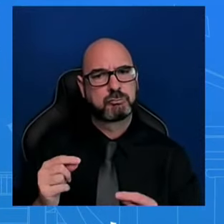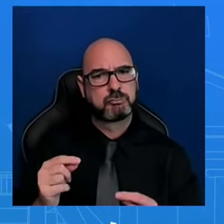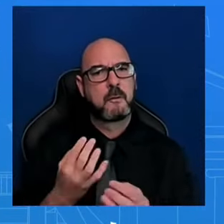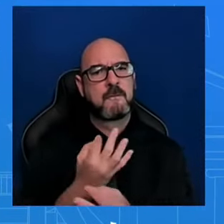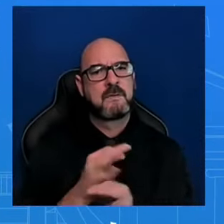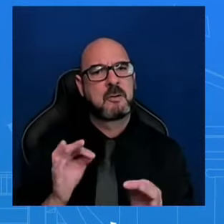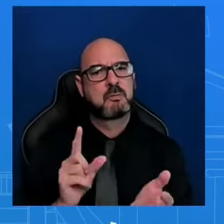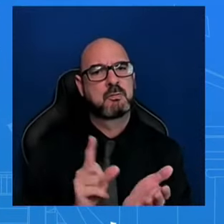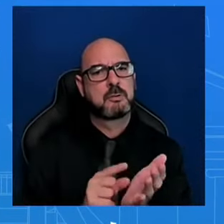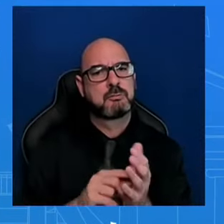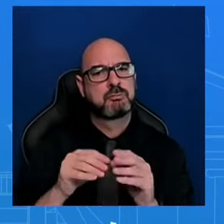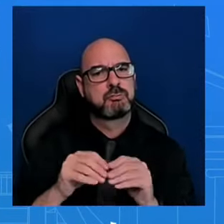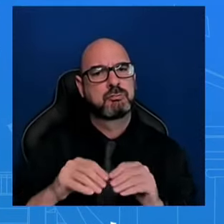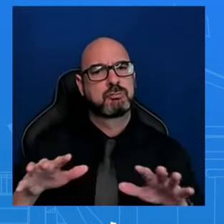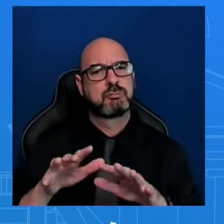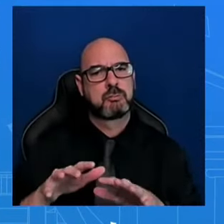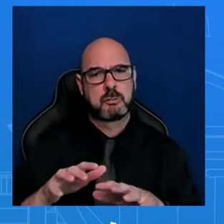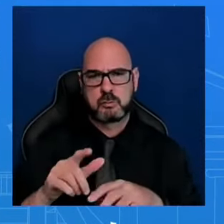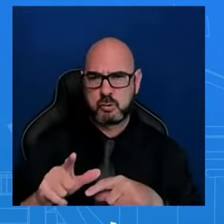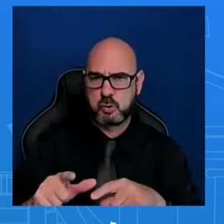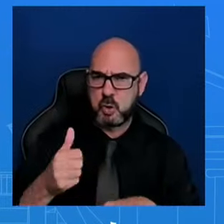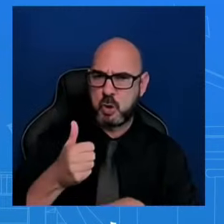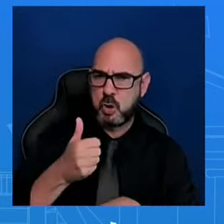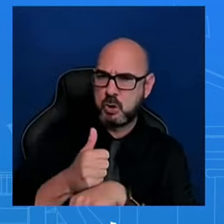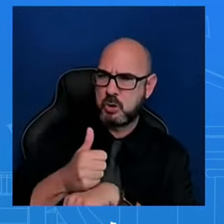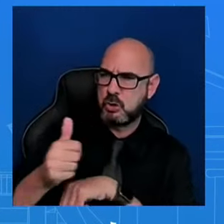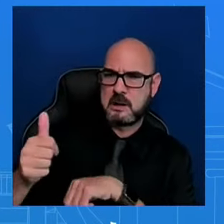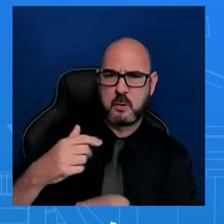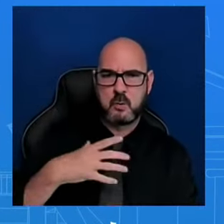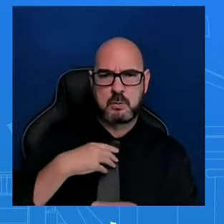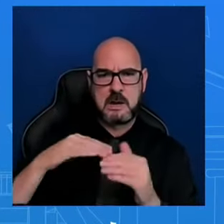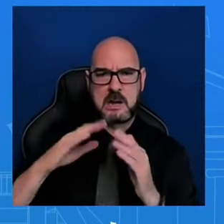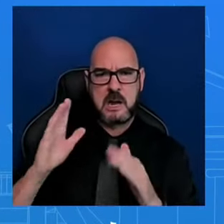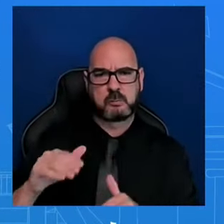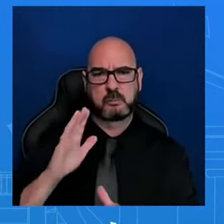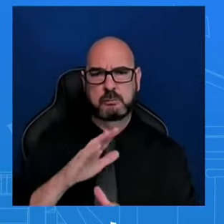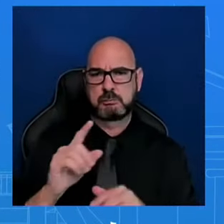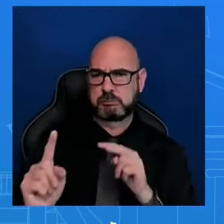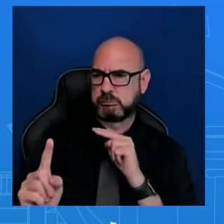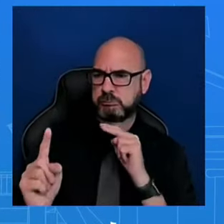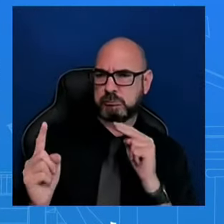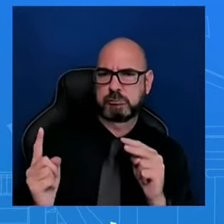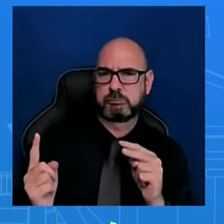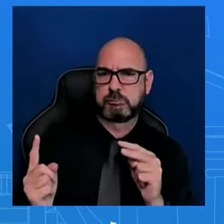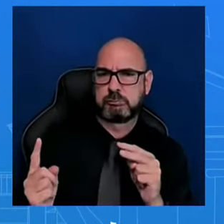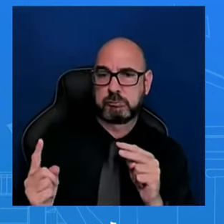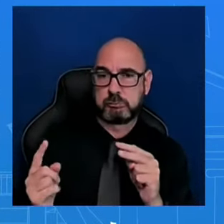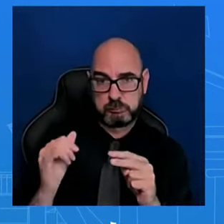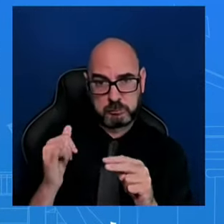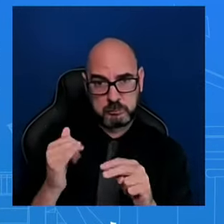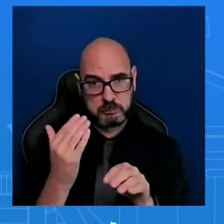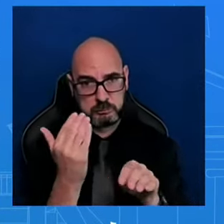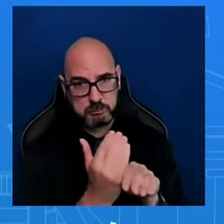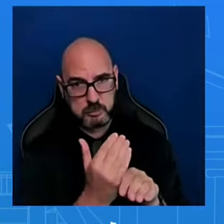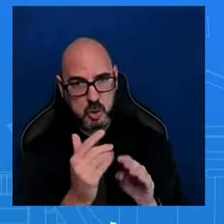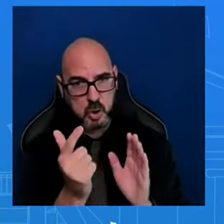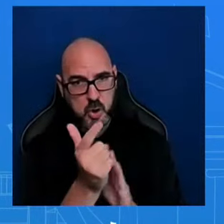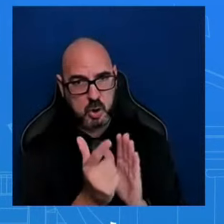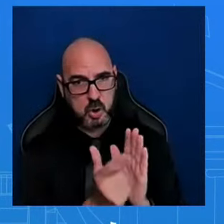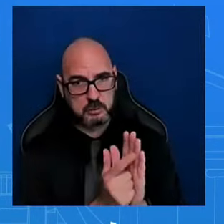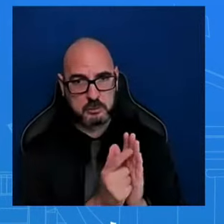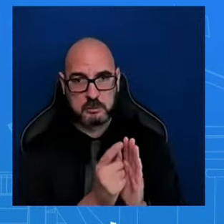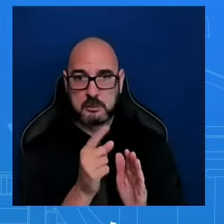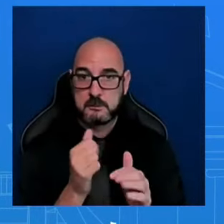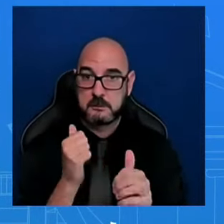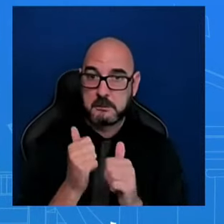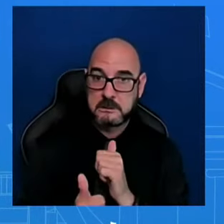freedom. Does the White House have a stance on the pending federal press shield legislation that passed the House and that Senator Schumer told me he hopes